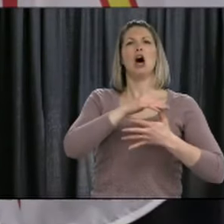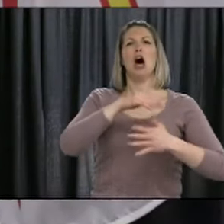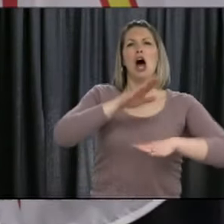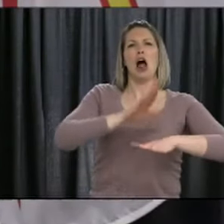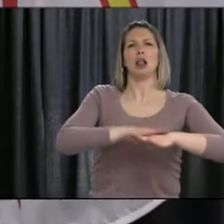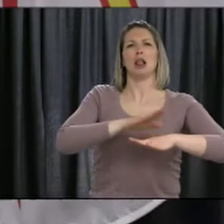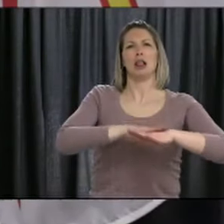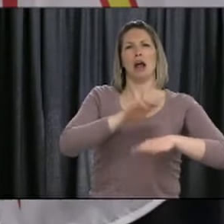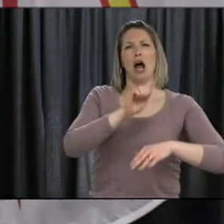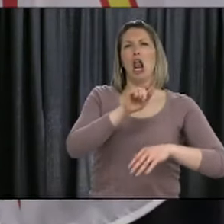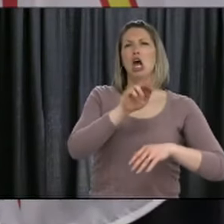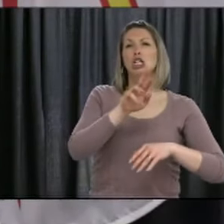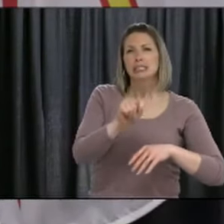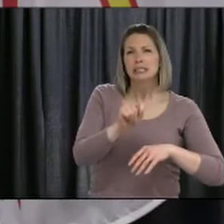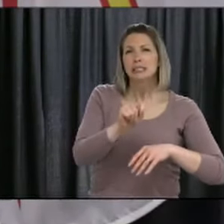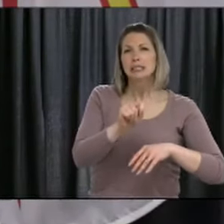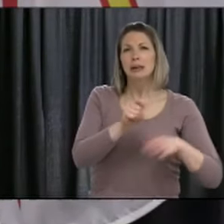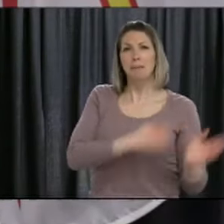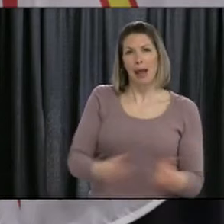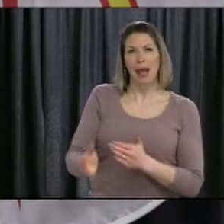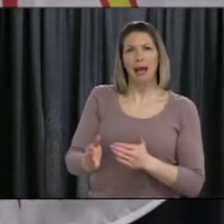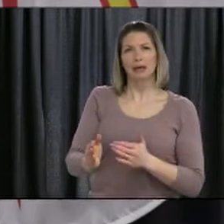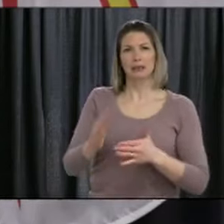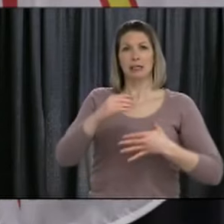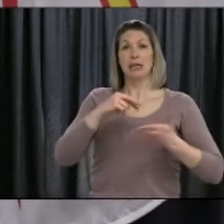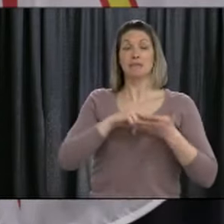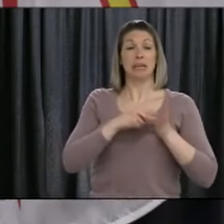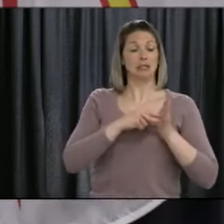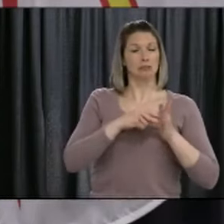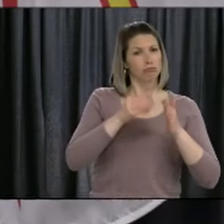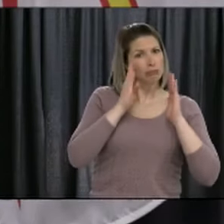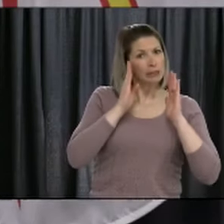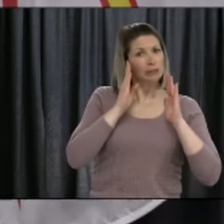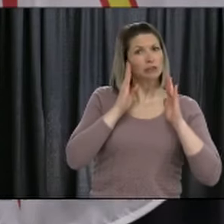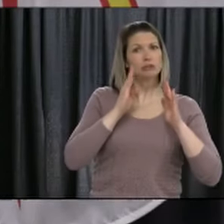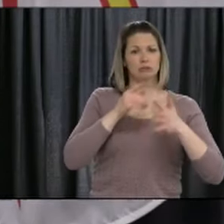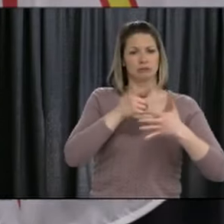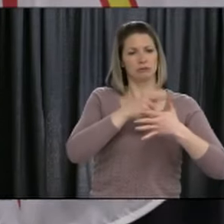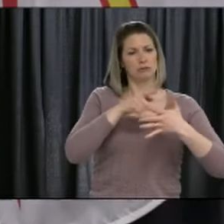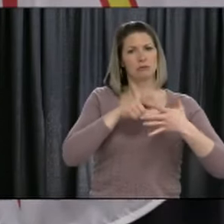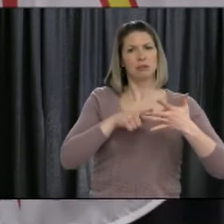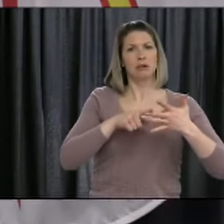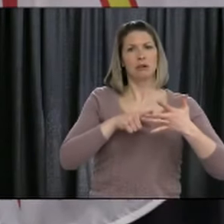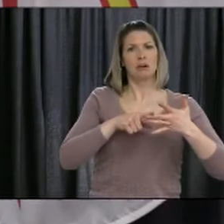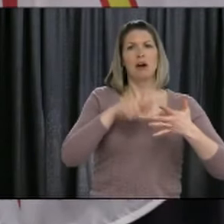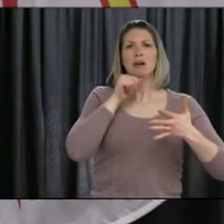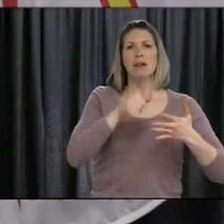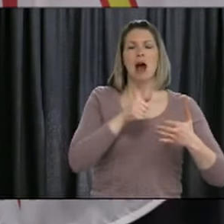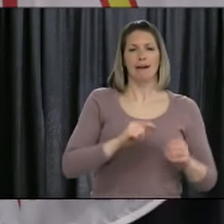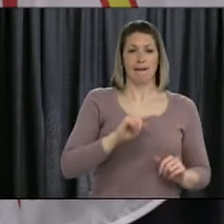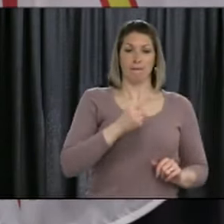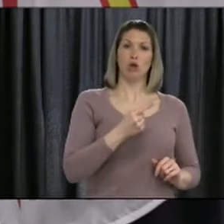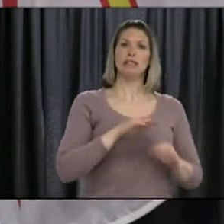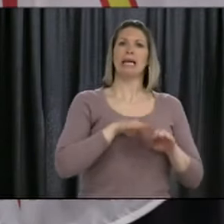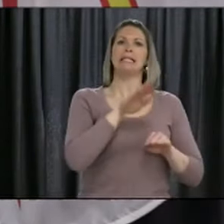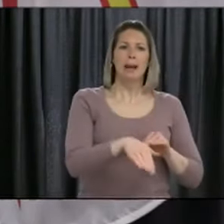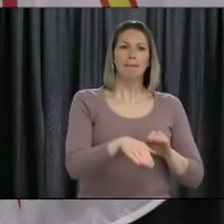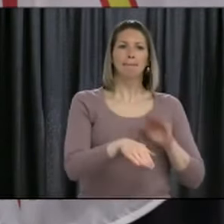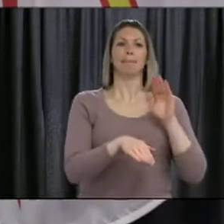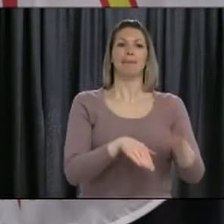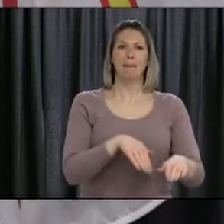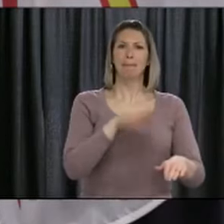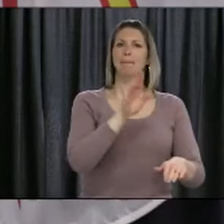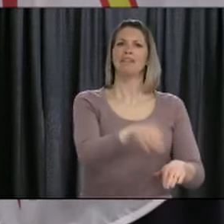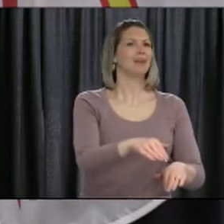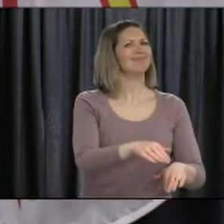gives you that sense of awareness and it grabs your attention, but also to the point where the continuing monitoring